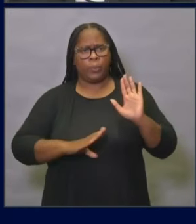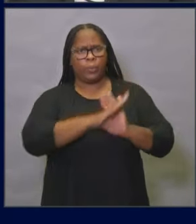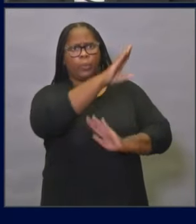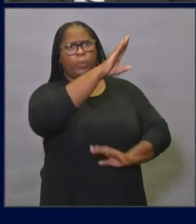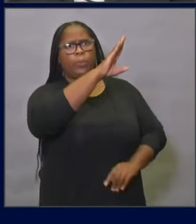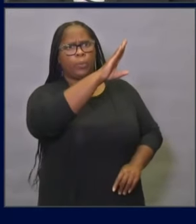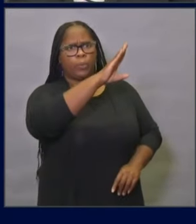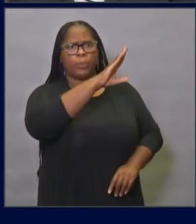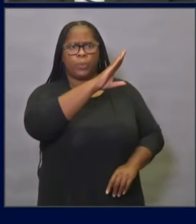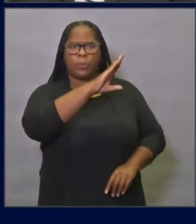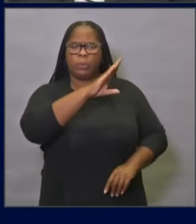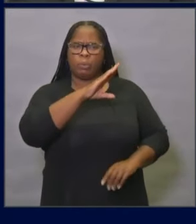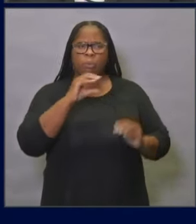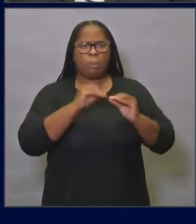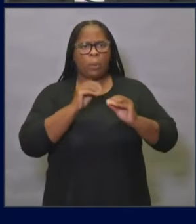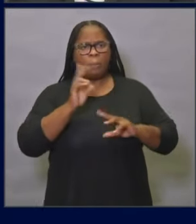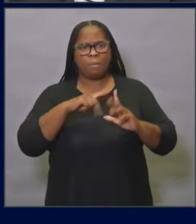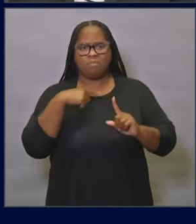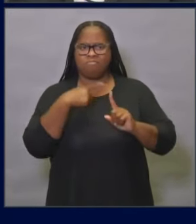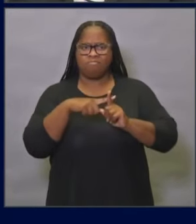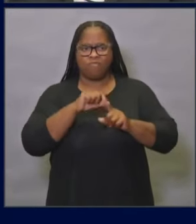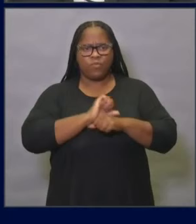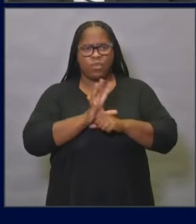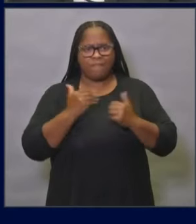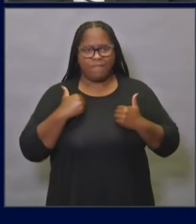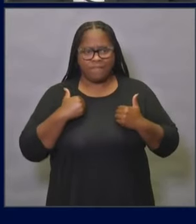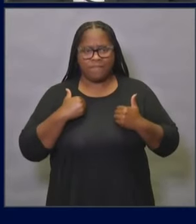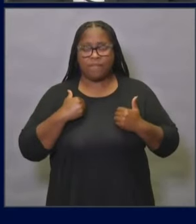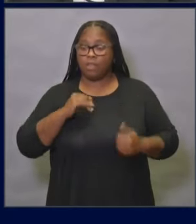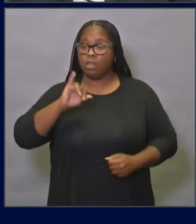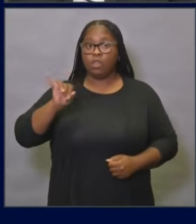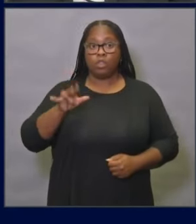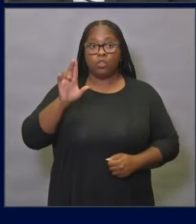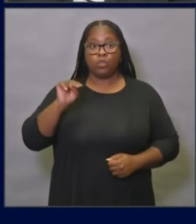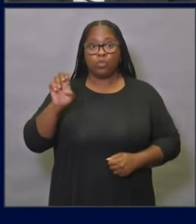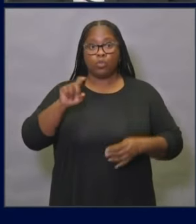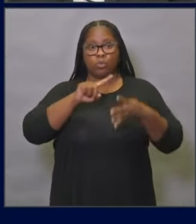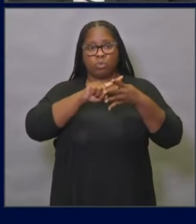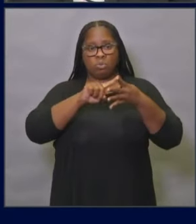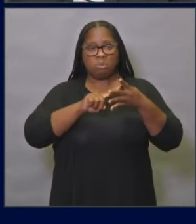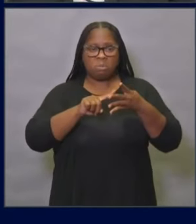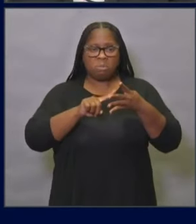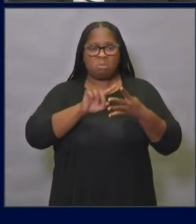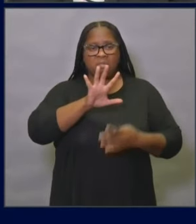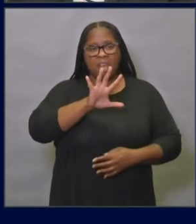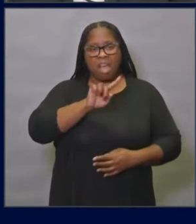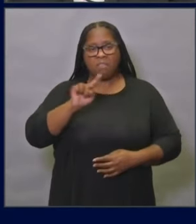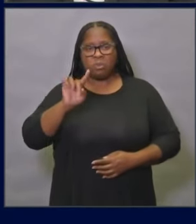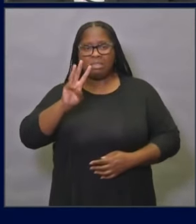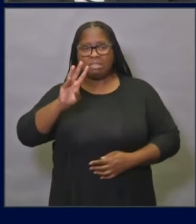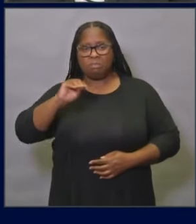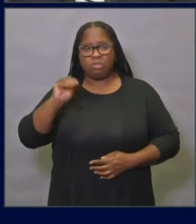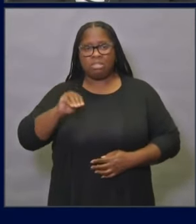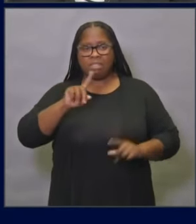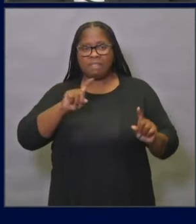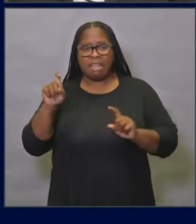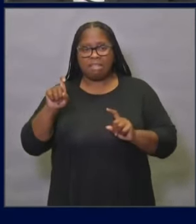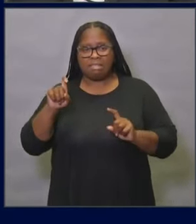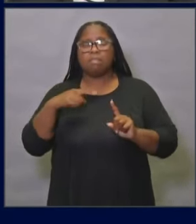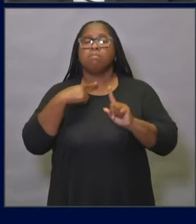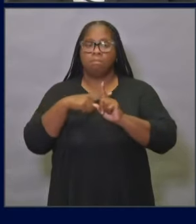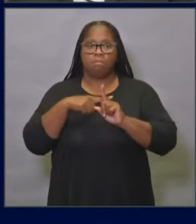that were positive. In early June, we were seeing between 5% and 6% of tests resulting in a positive.